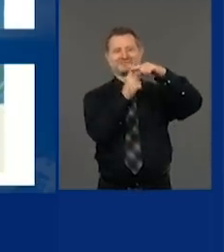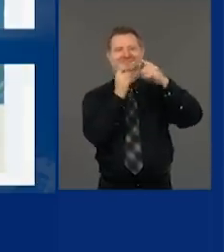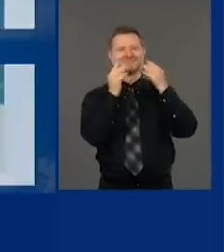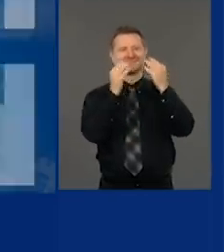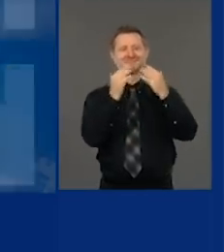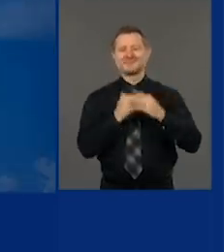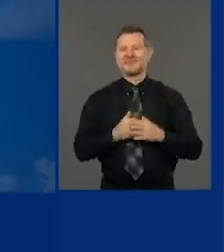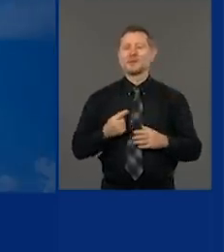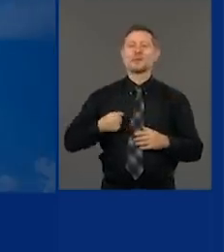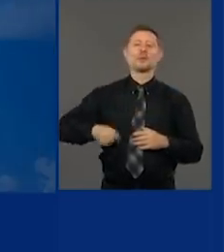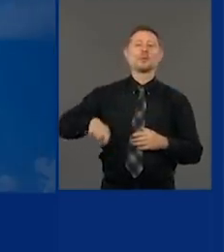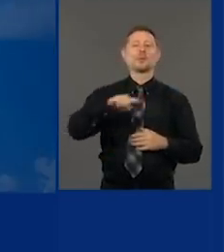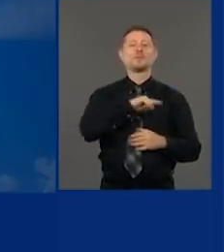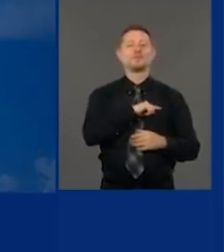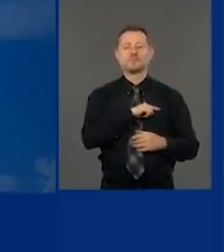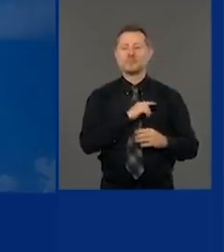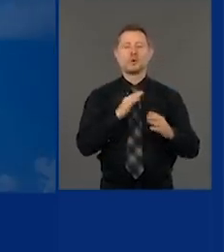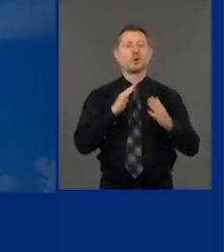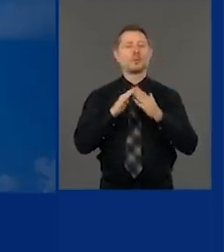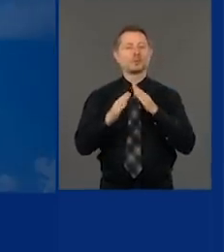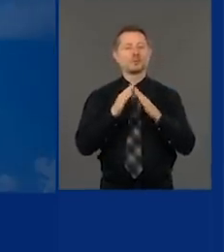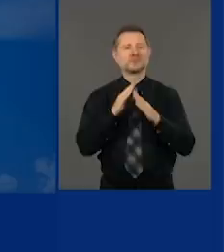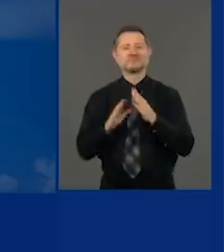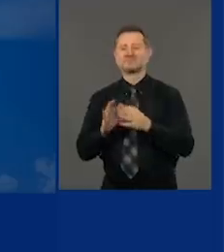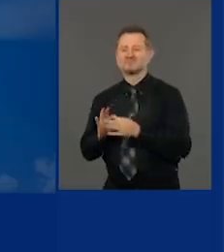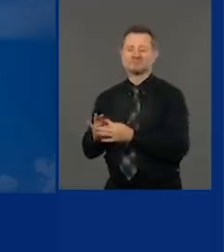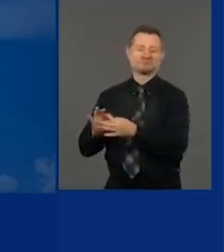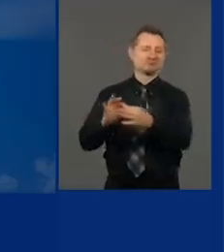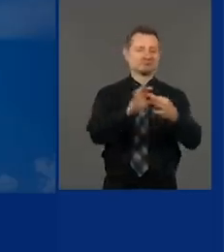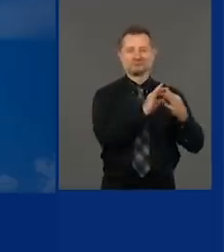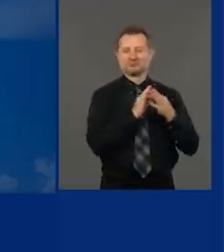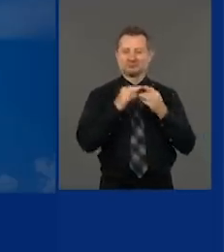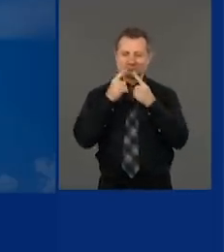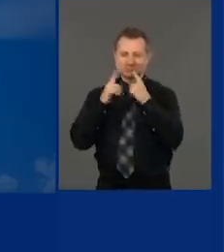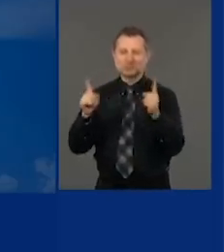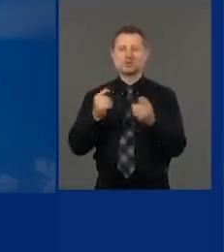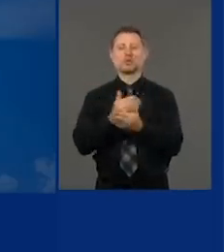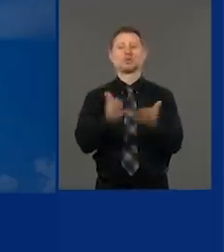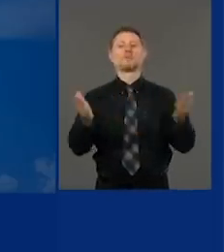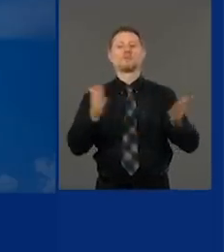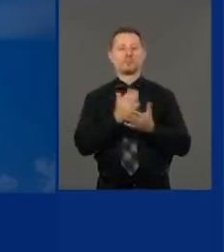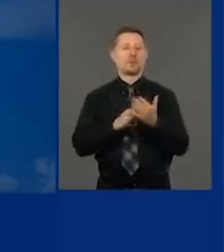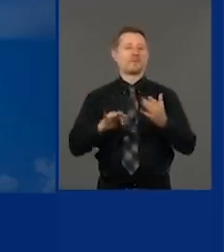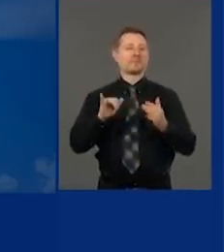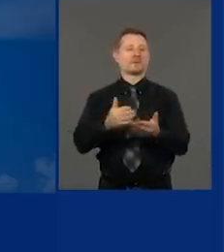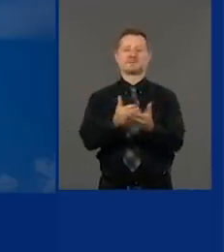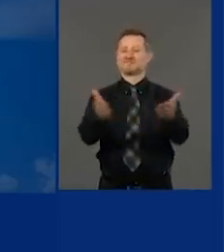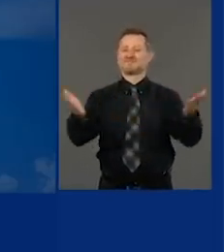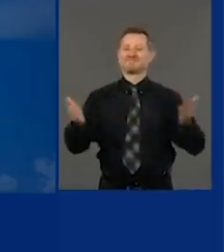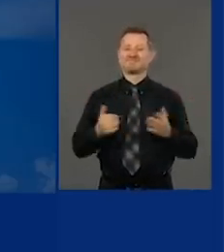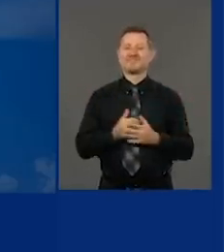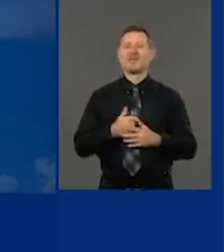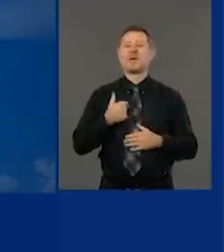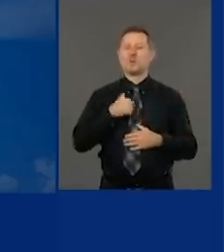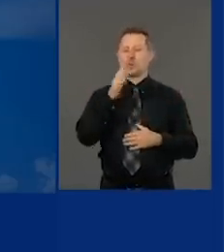community, and community wins. And you were part of it. And I'm going to give you a poster, because you were a part of it.